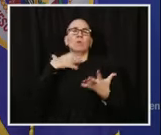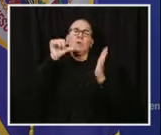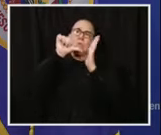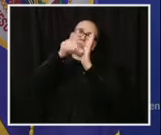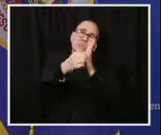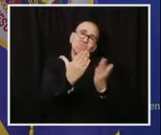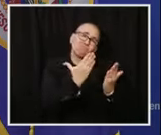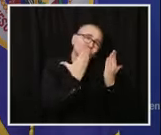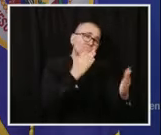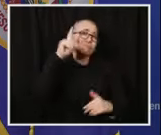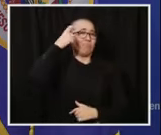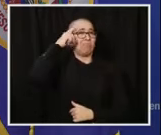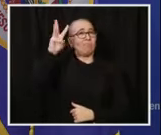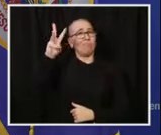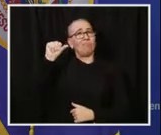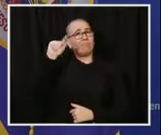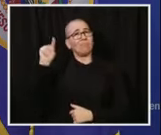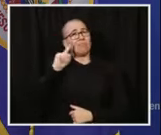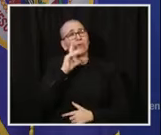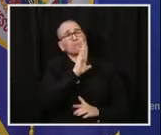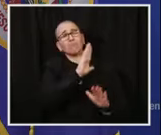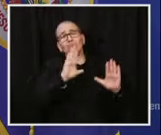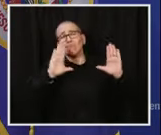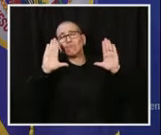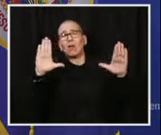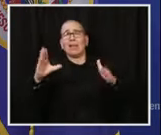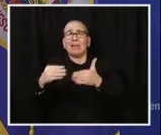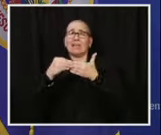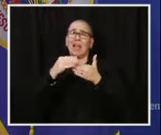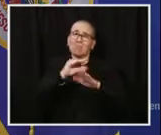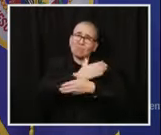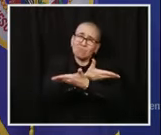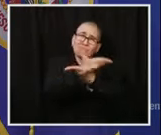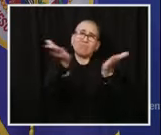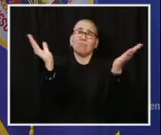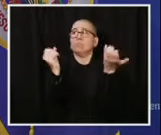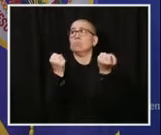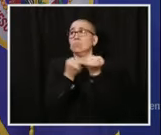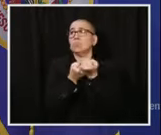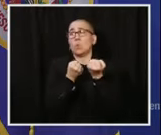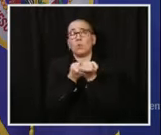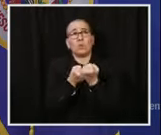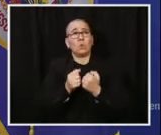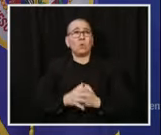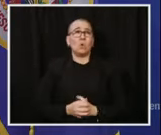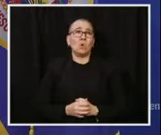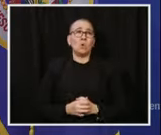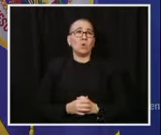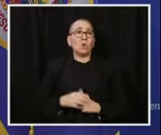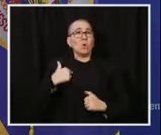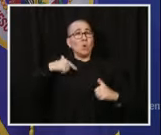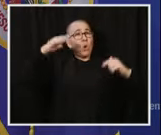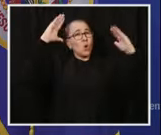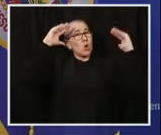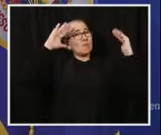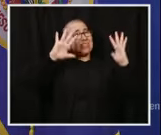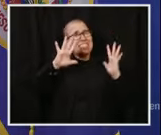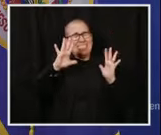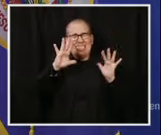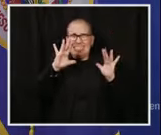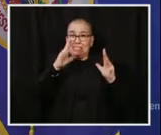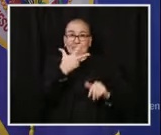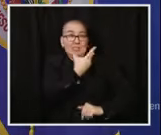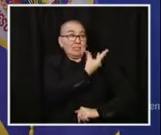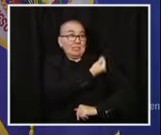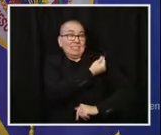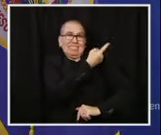that they've put in place to keep them safe. Looking ahead, hope is in sight. As you've heard the commissioner and Governor Walz say, the vaccine is on